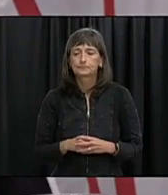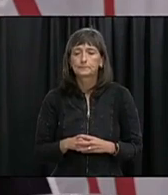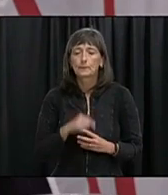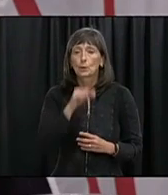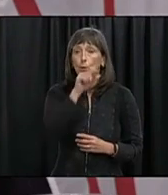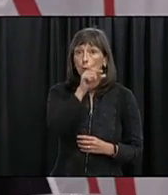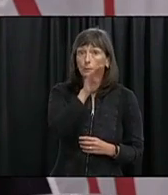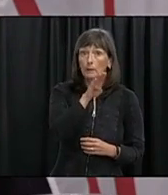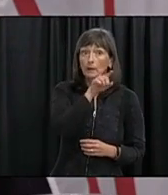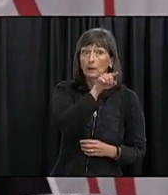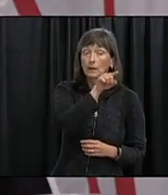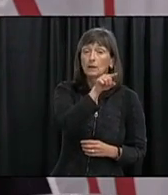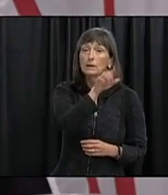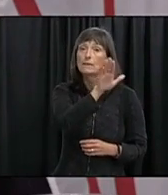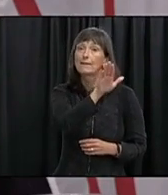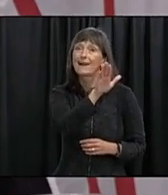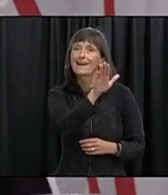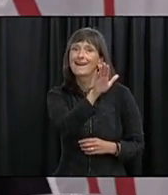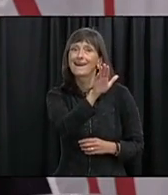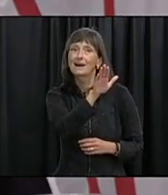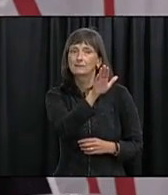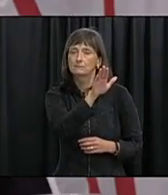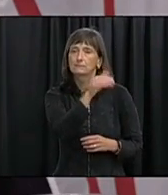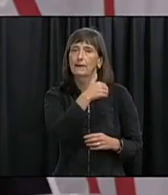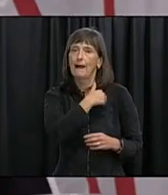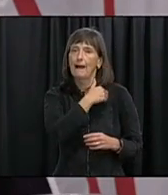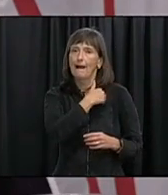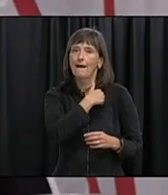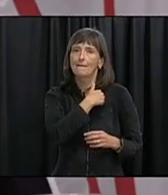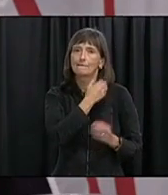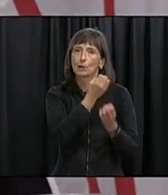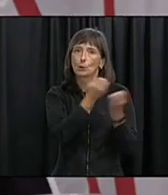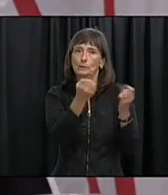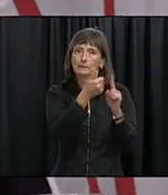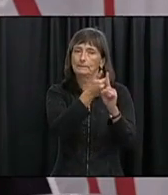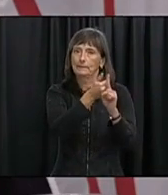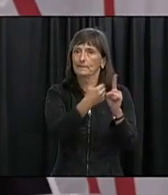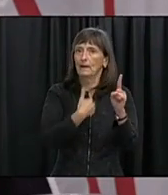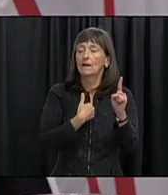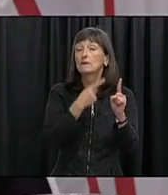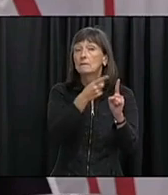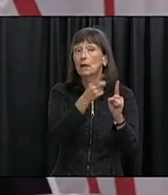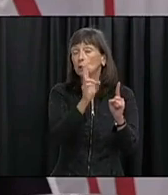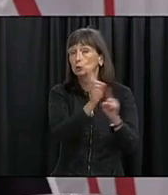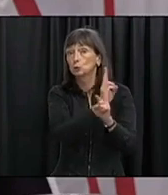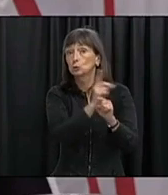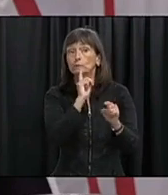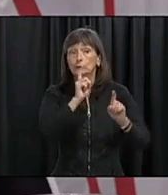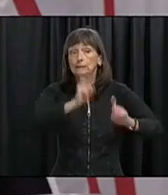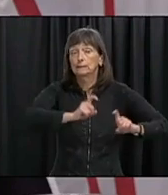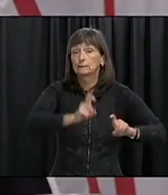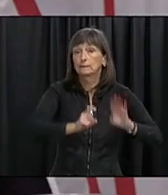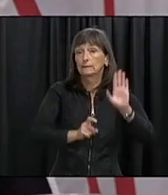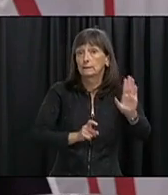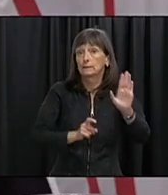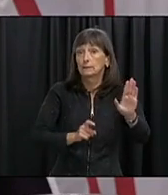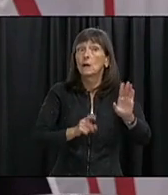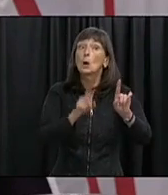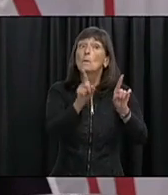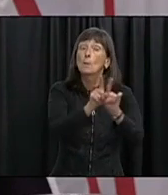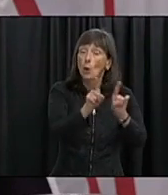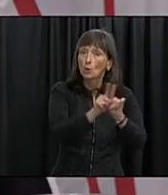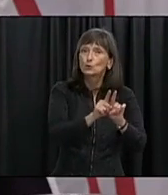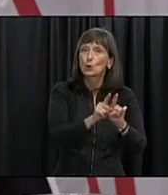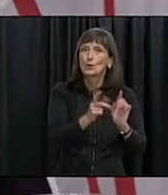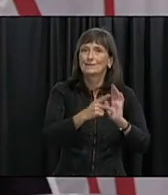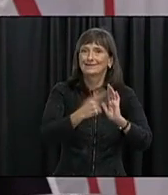Goose Bay have their own equipment called the GeneXpert, and they are using that, but the tests are also being sent to